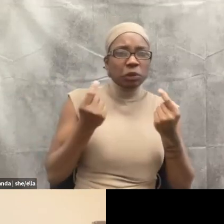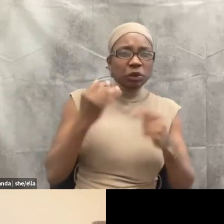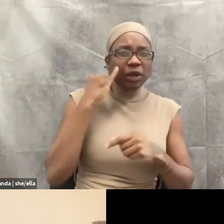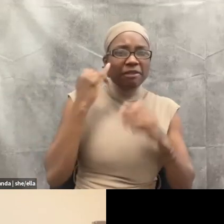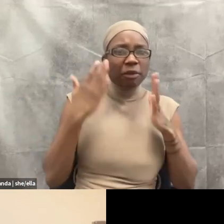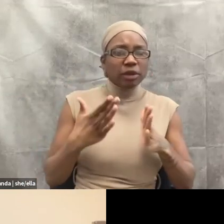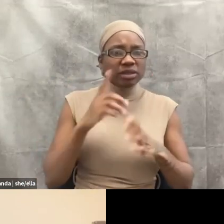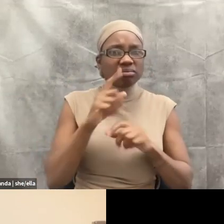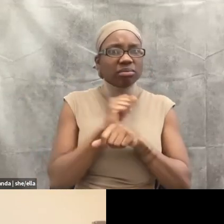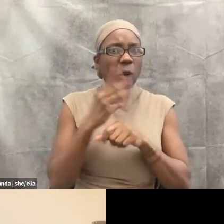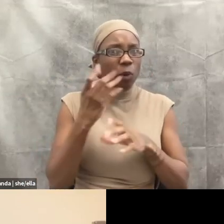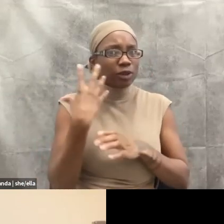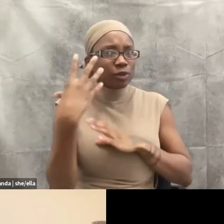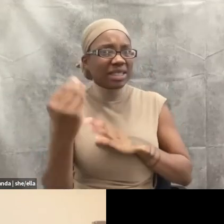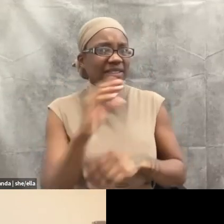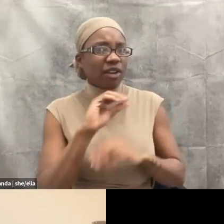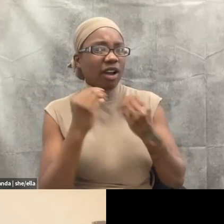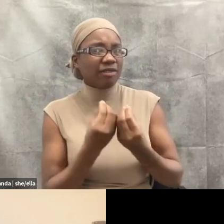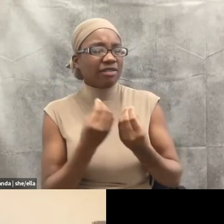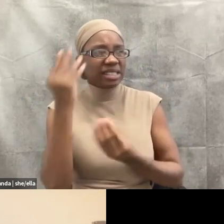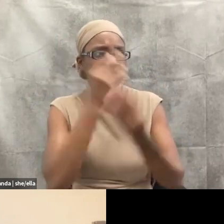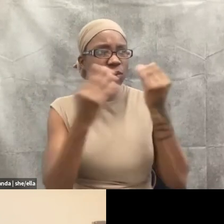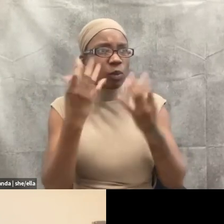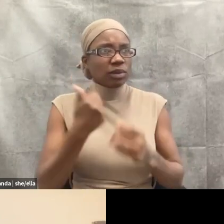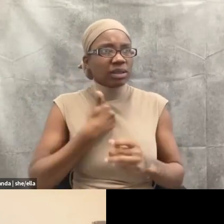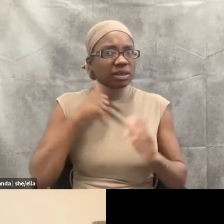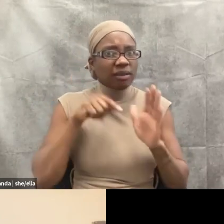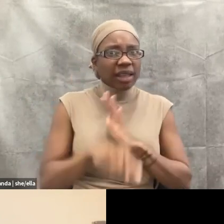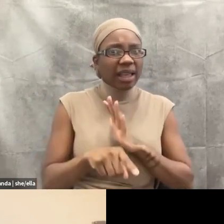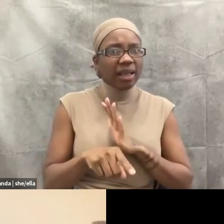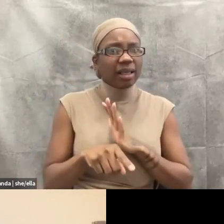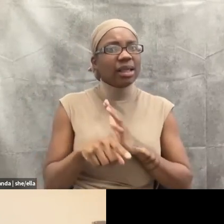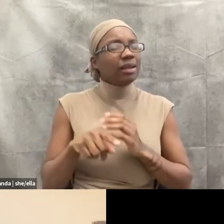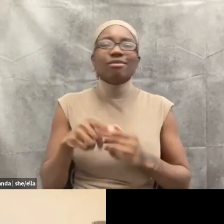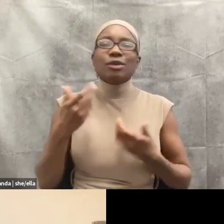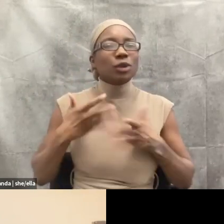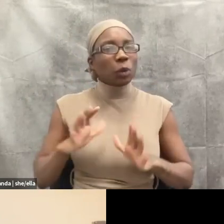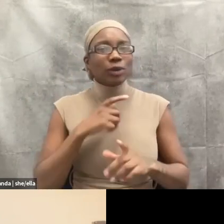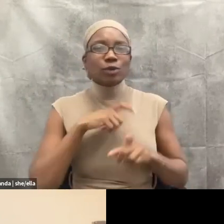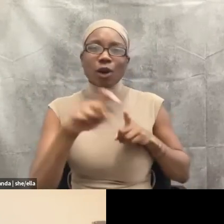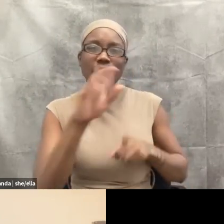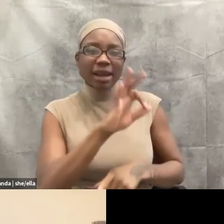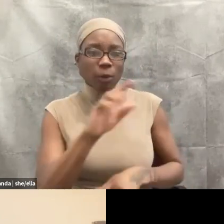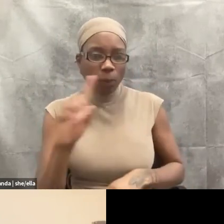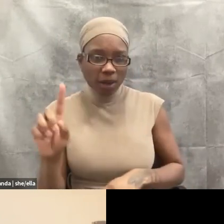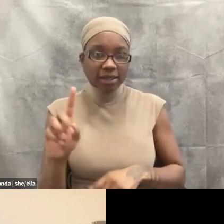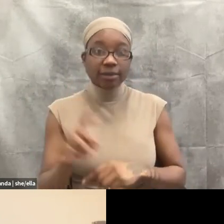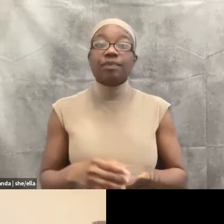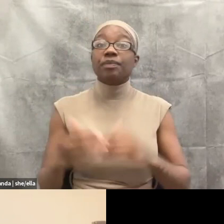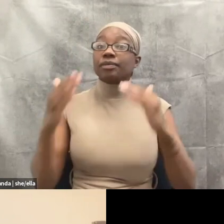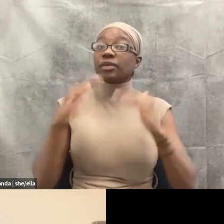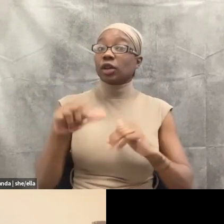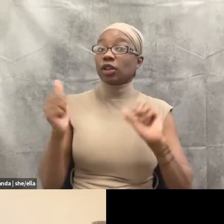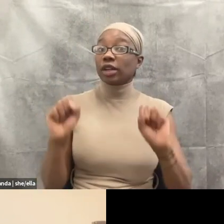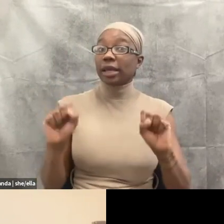Um, some other important things I think that we can consider are, like, unionizing so you can fight against unjust laws and practices. Um,